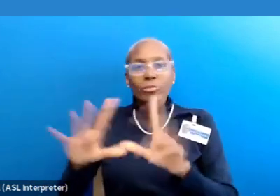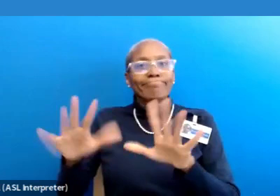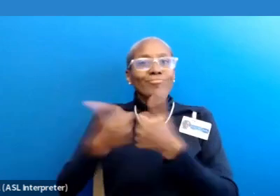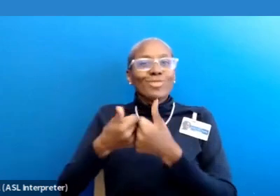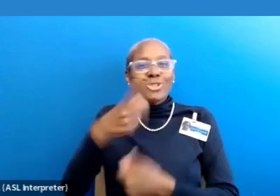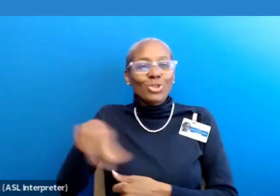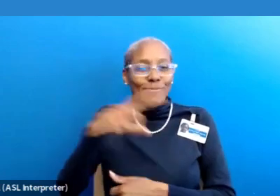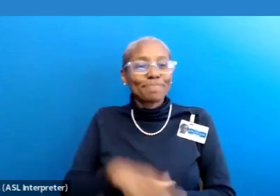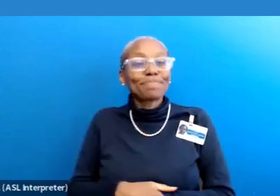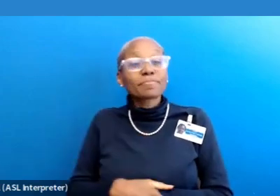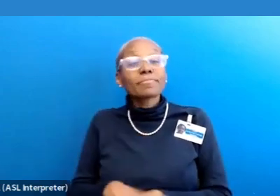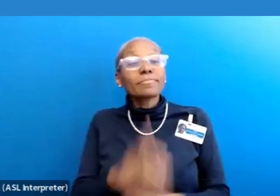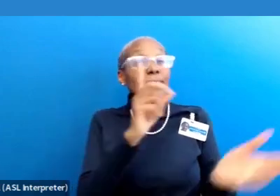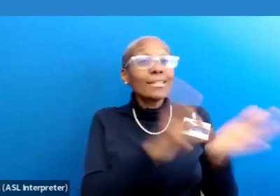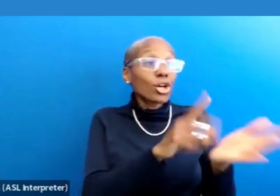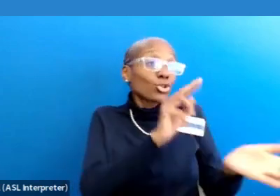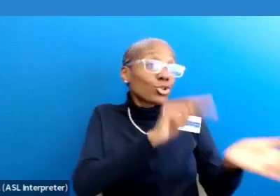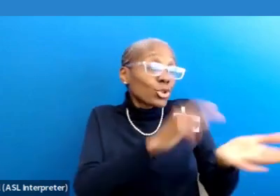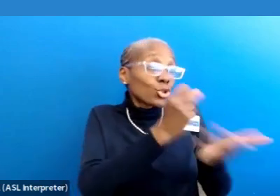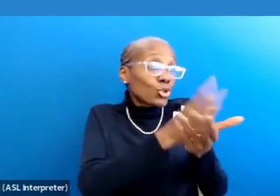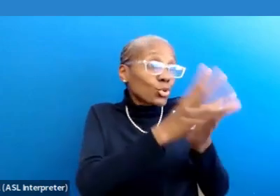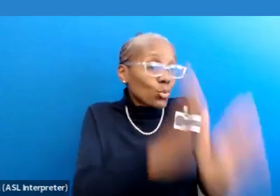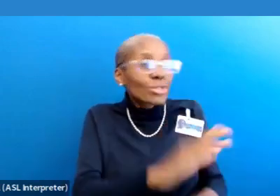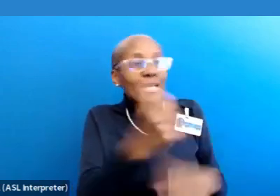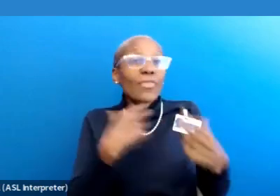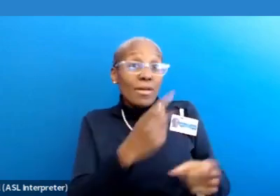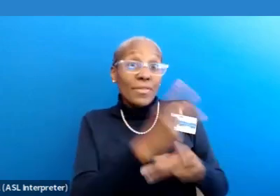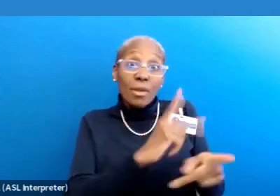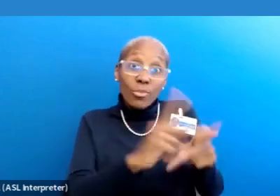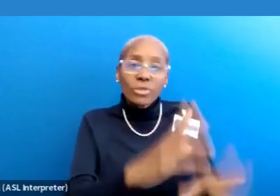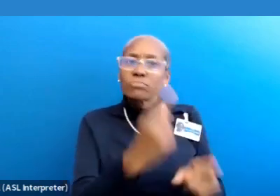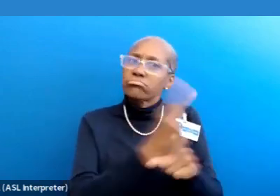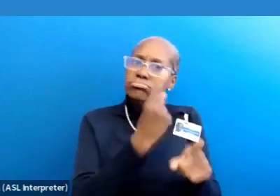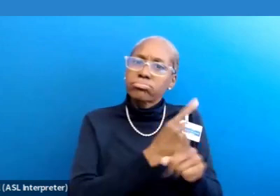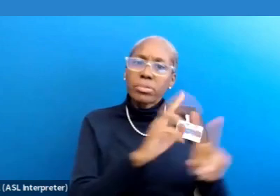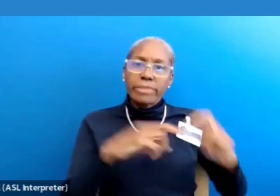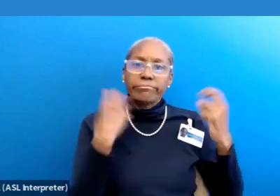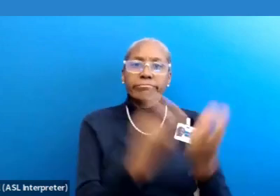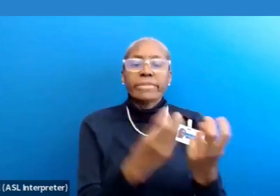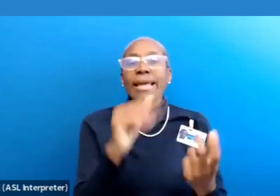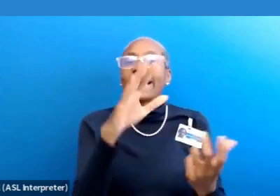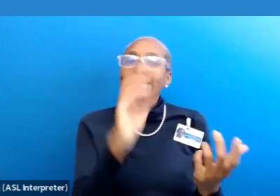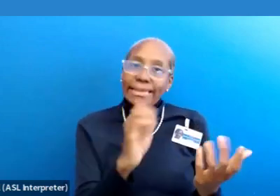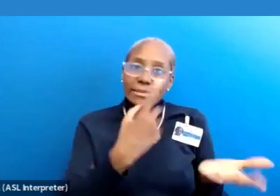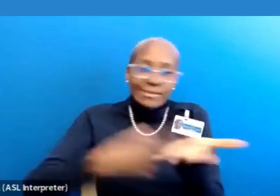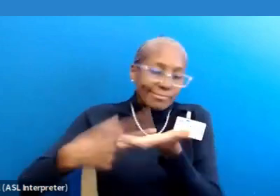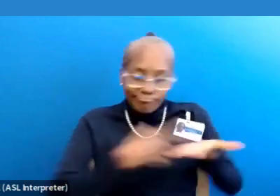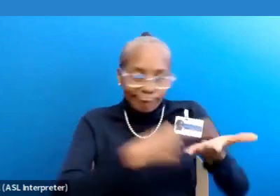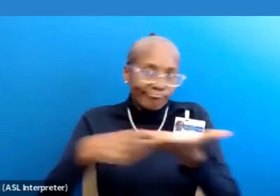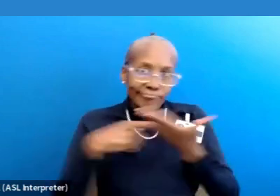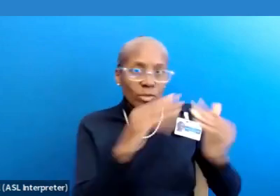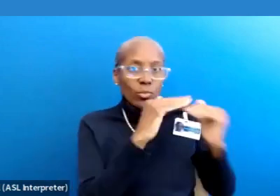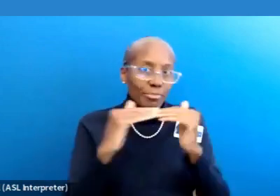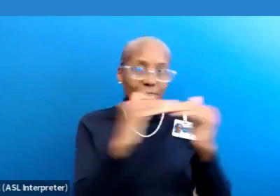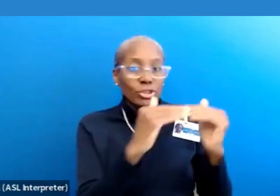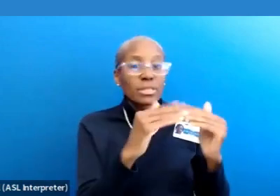Now doctors, nurses, social workers, and other healthcare professionals regularly engage in case discussions with peers. These sessions